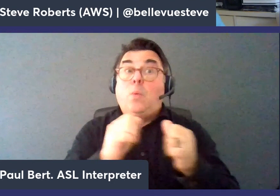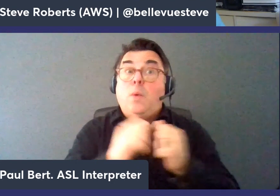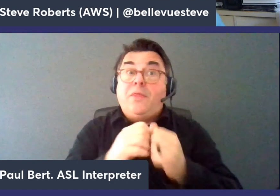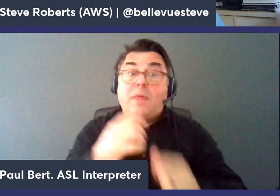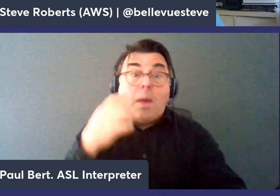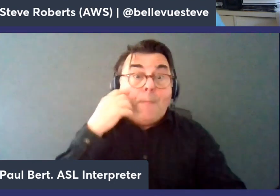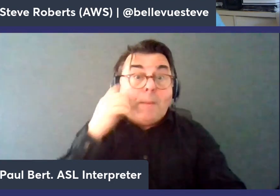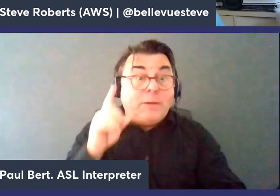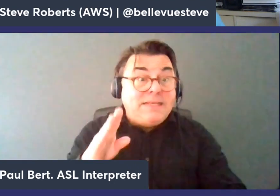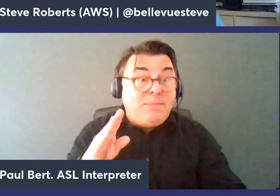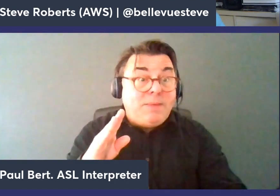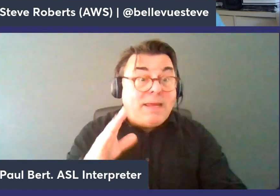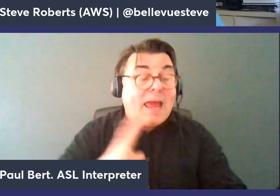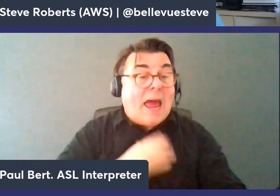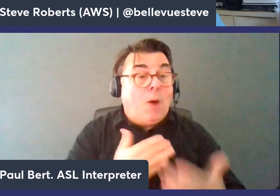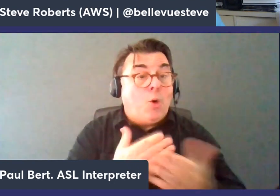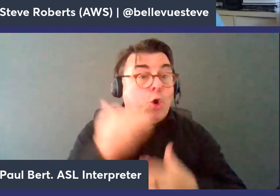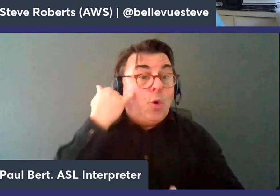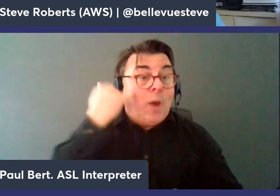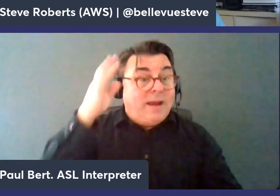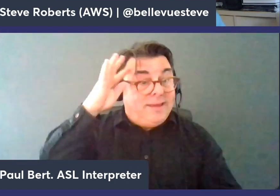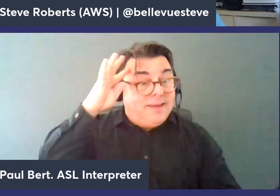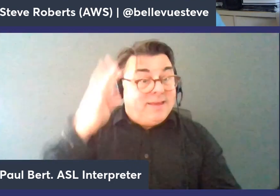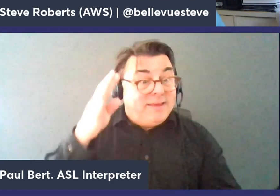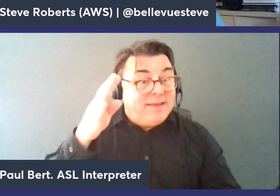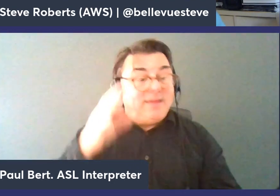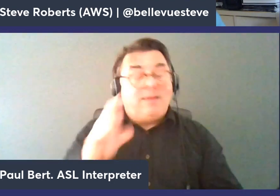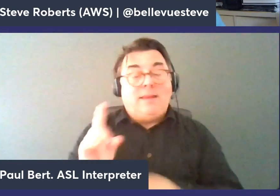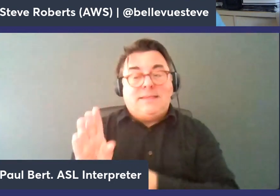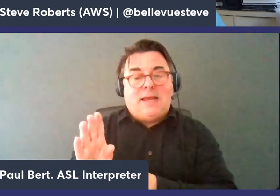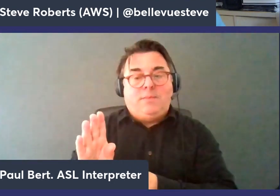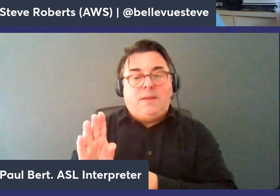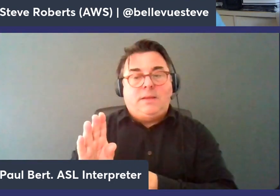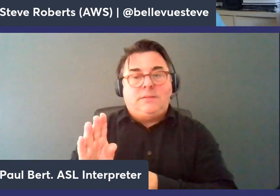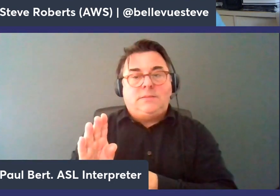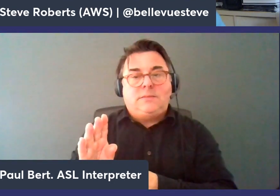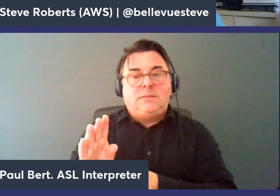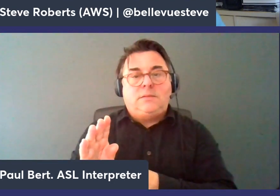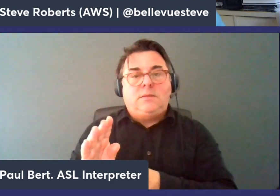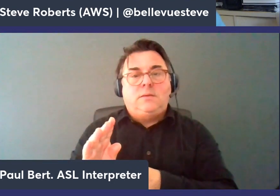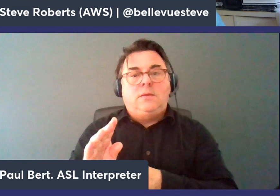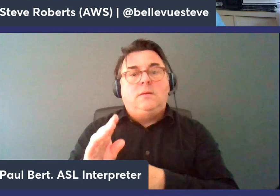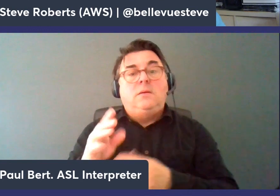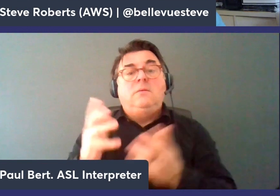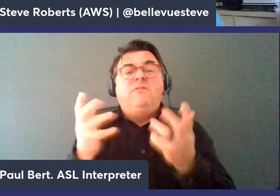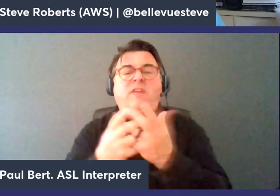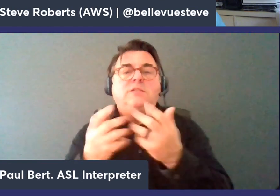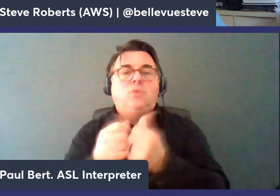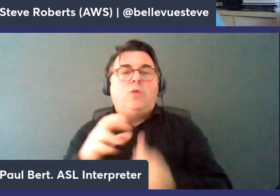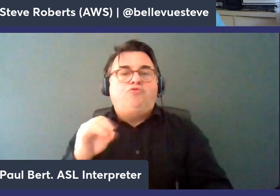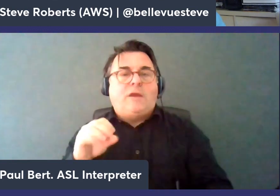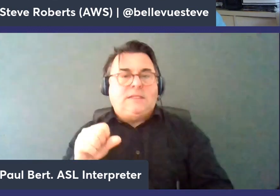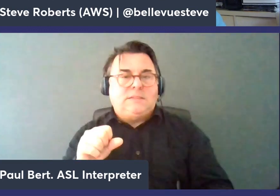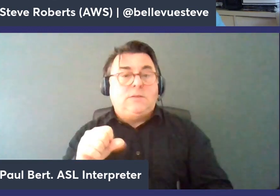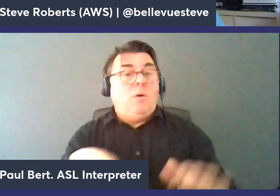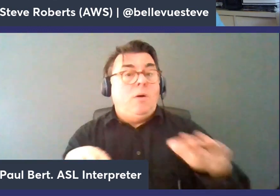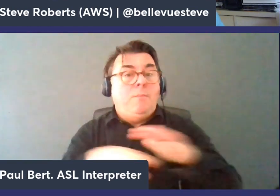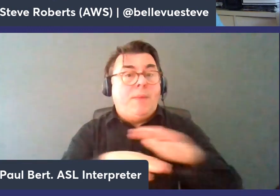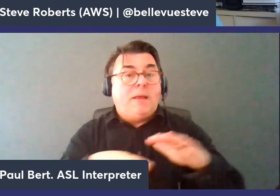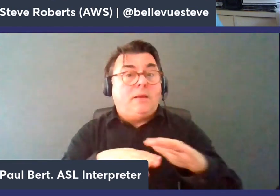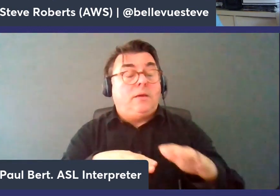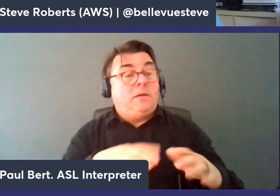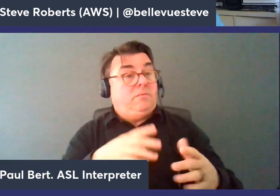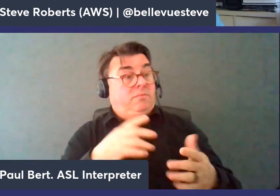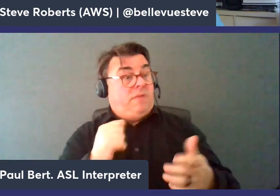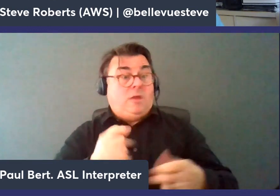the innovation that we've come up with is that you get database grade durability along with redis right so you you could essentially use it as a